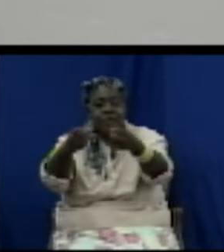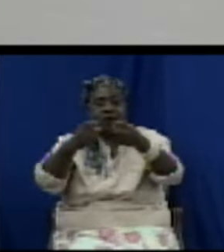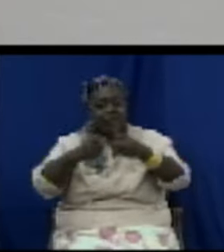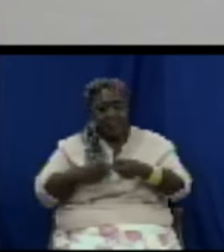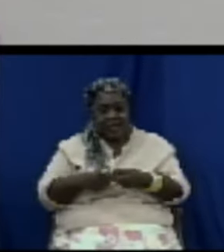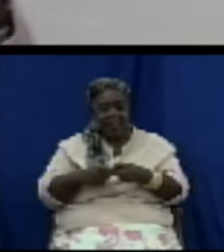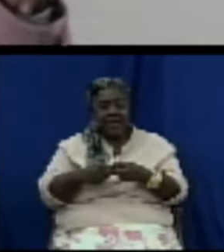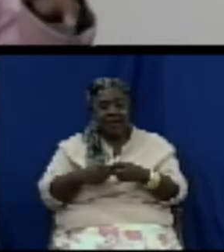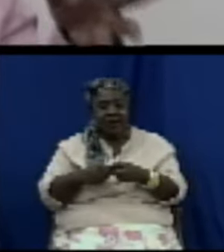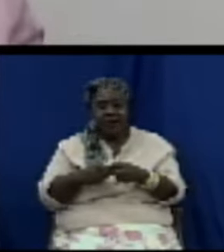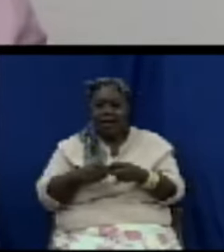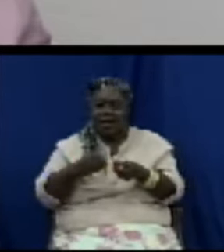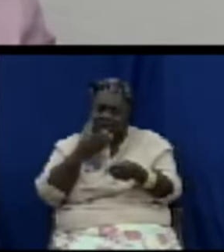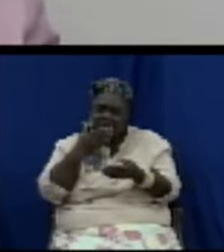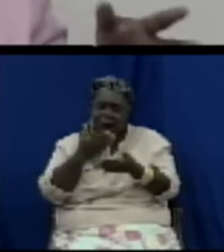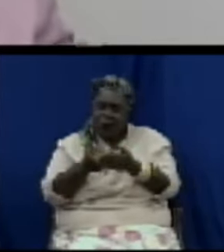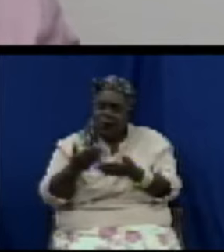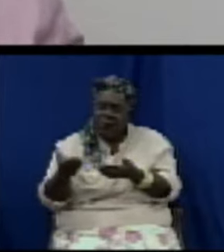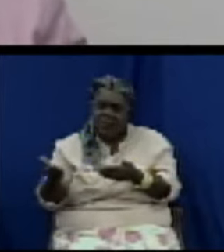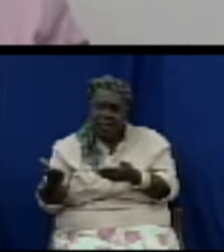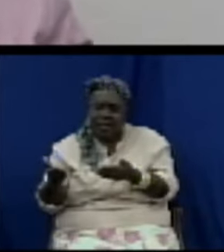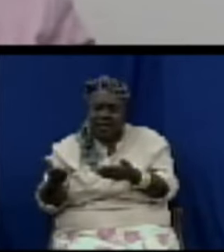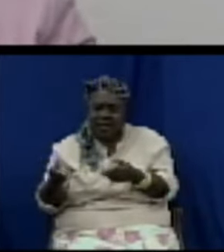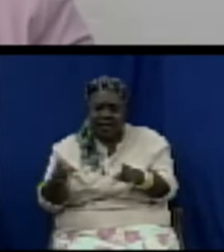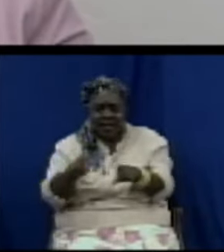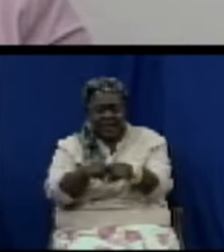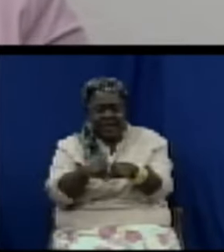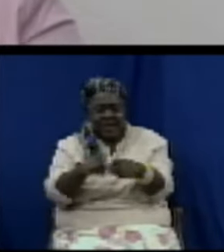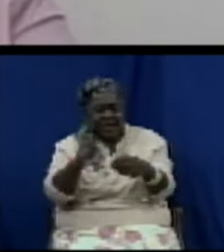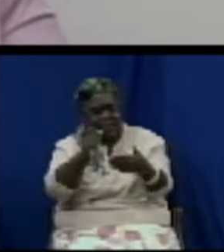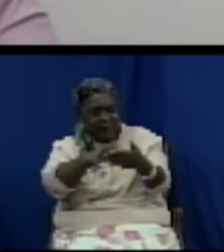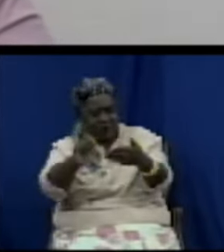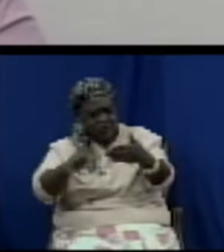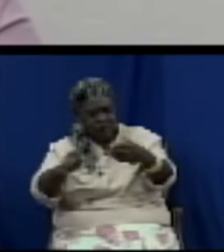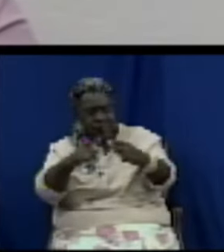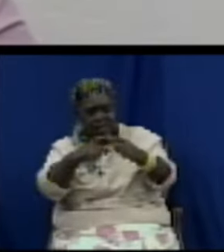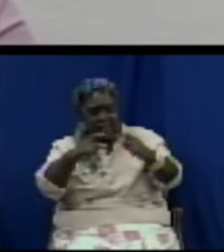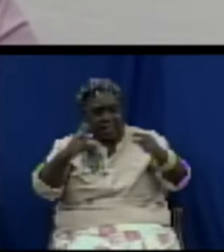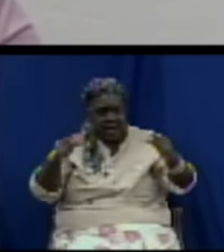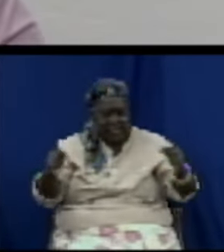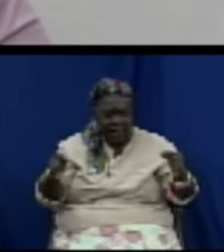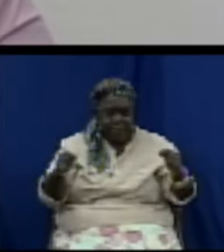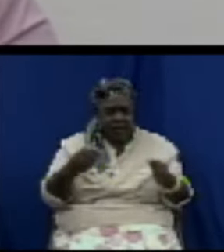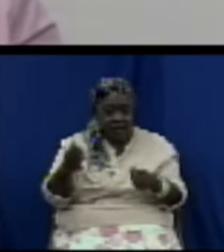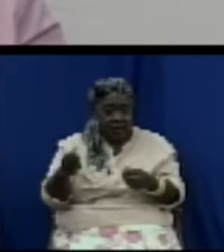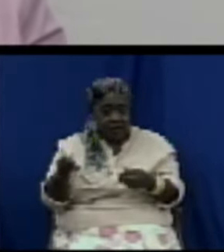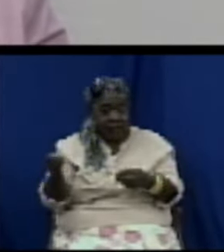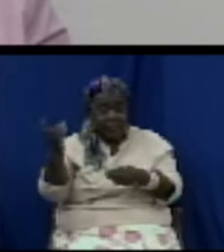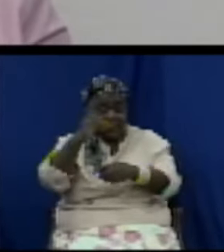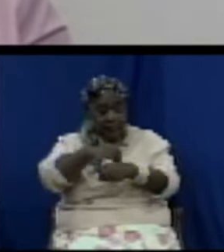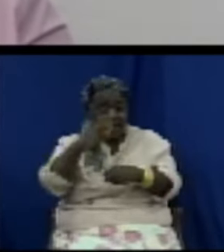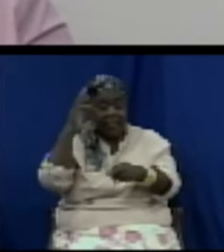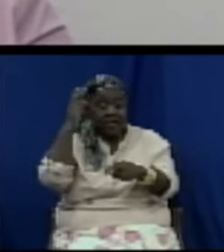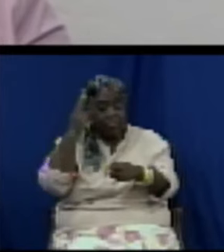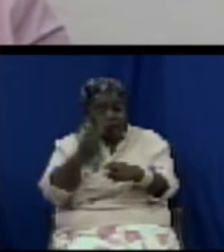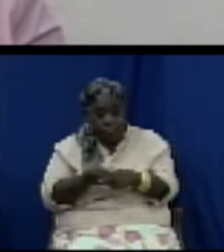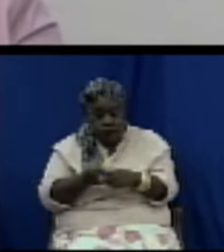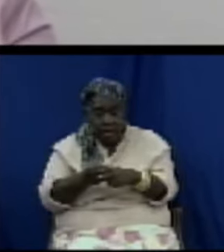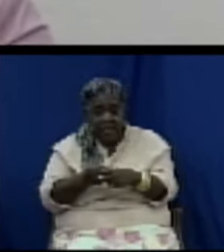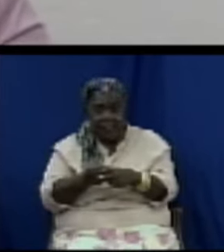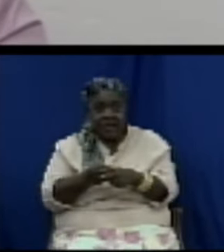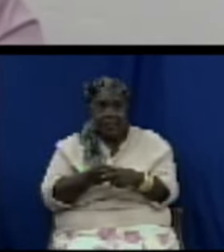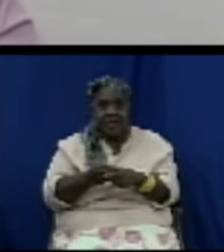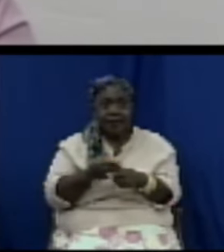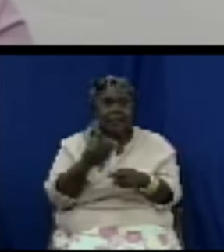with products that are as labelled on the packaging with products that are not expired and with products that are